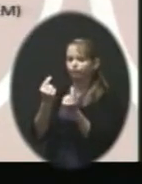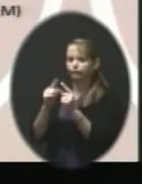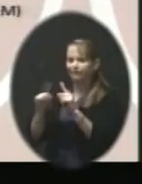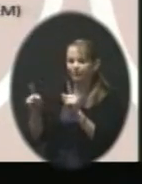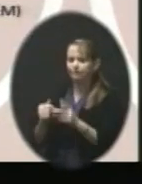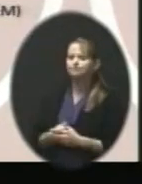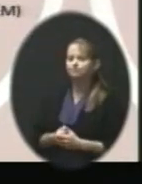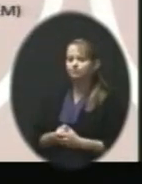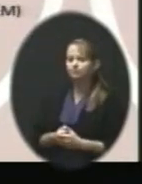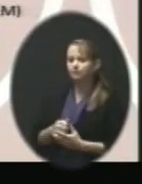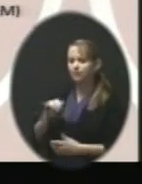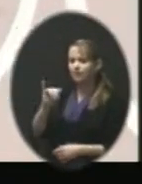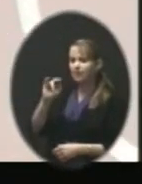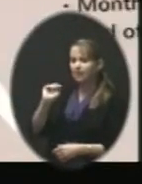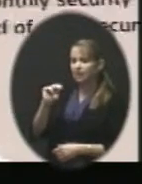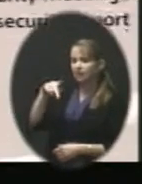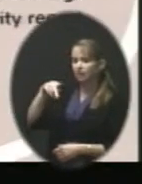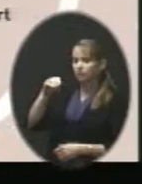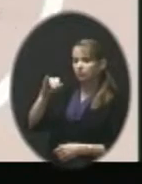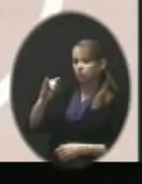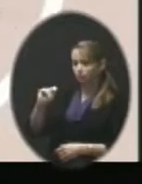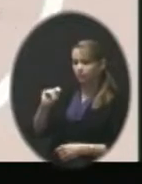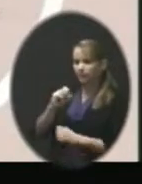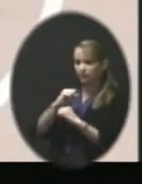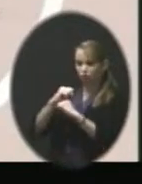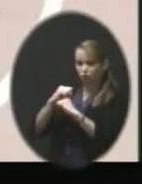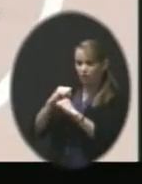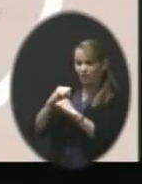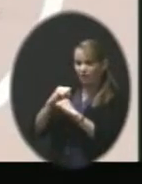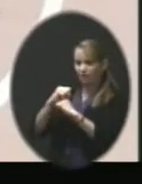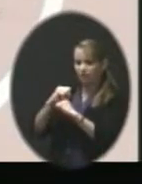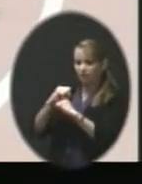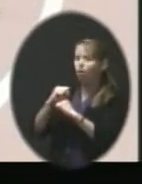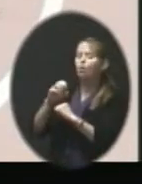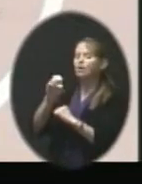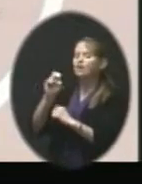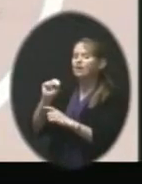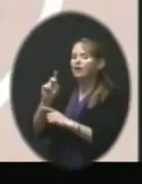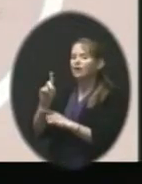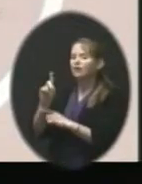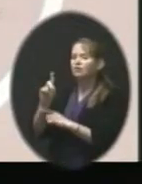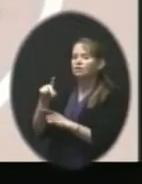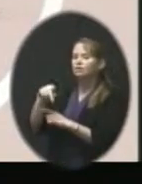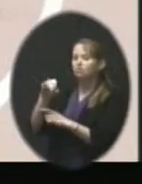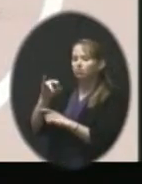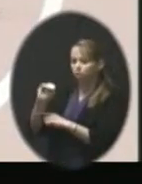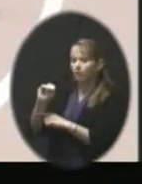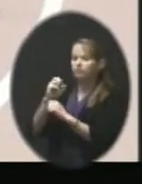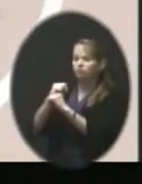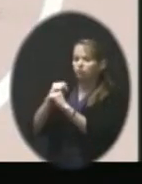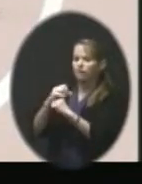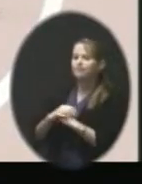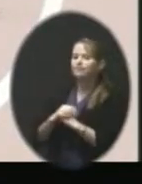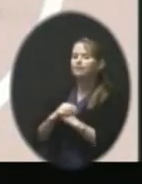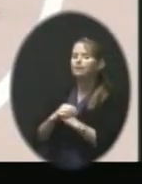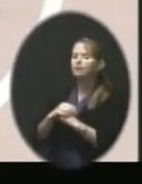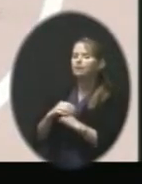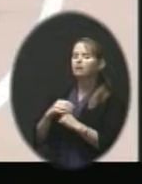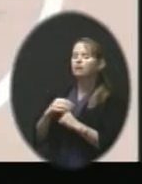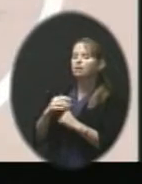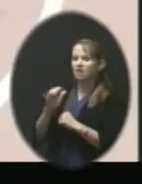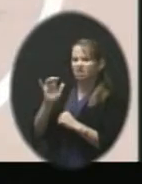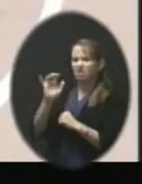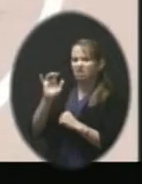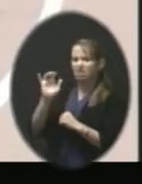endpoint security, excuse me, the endpoint security that we're talking about here